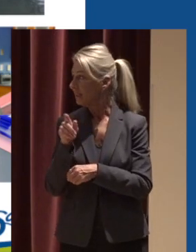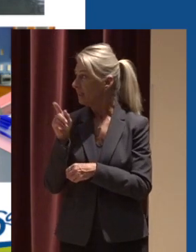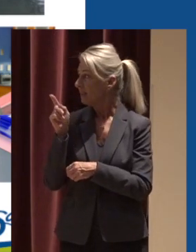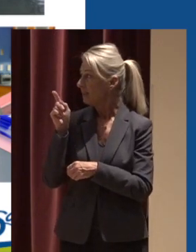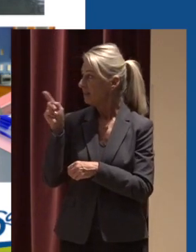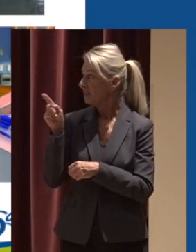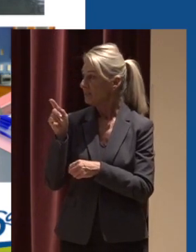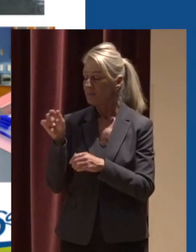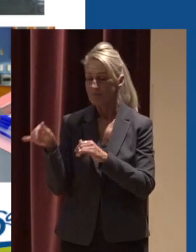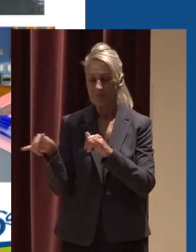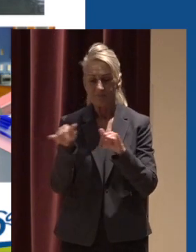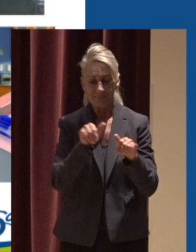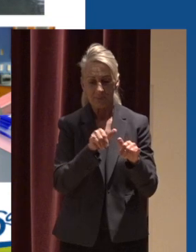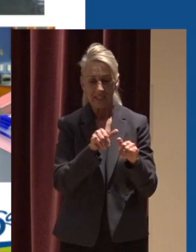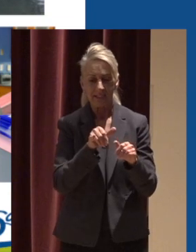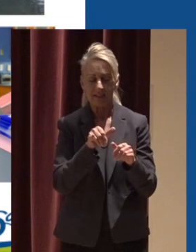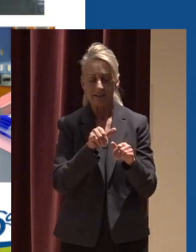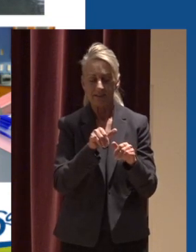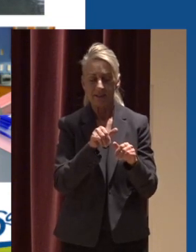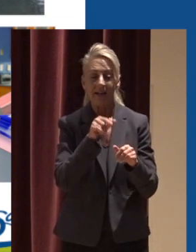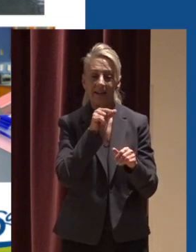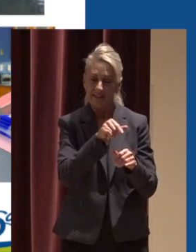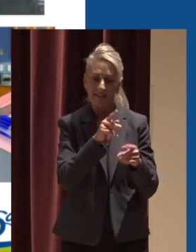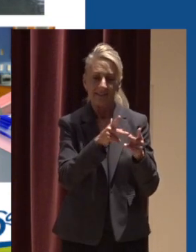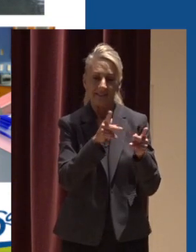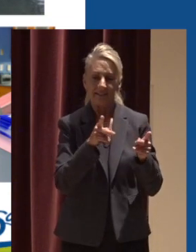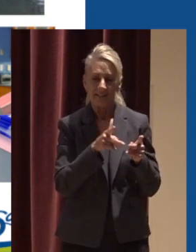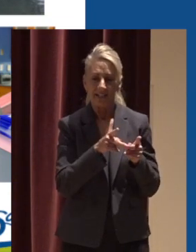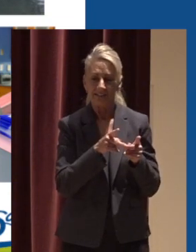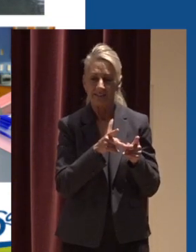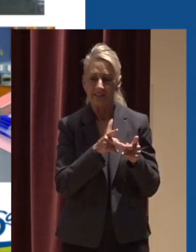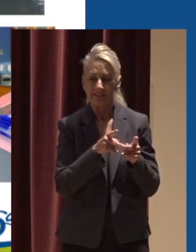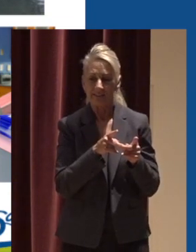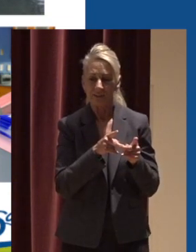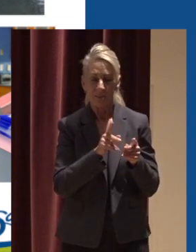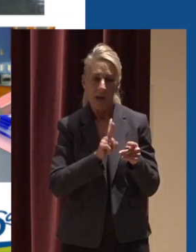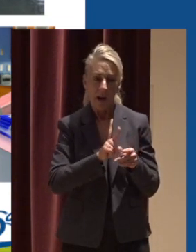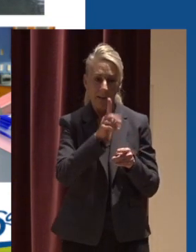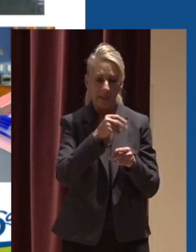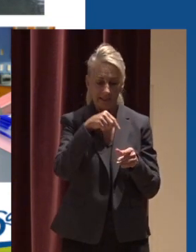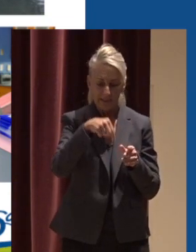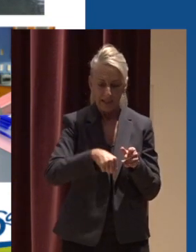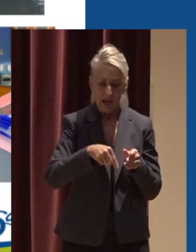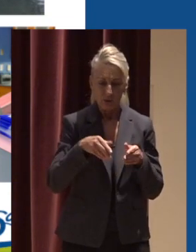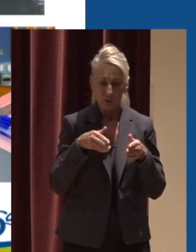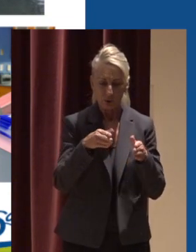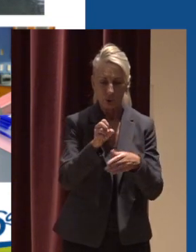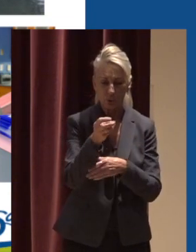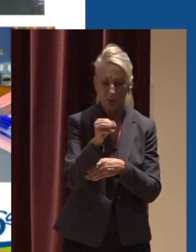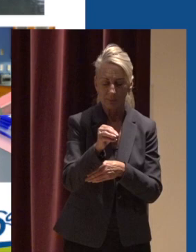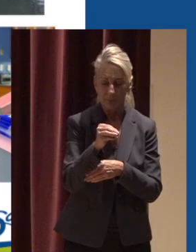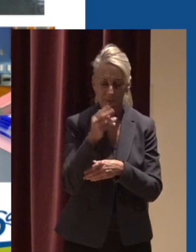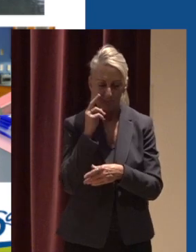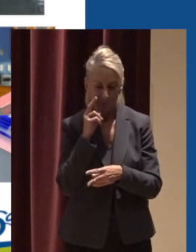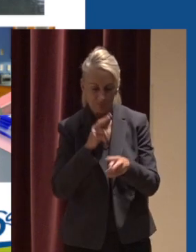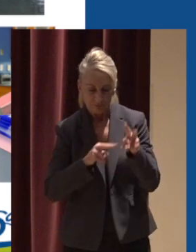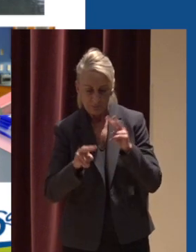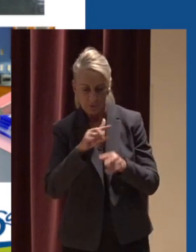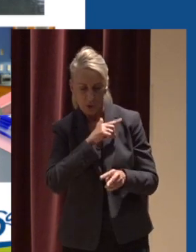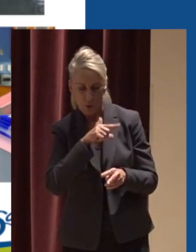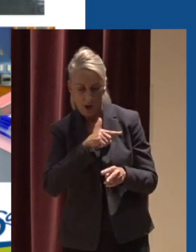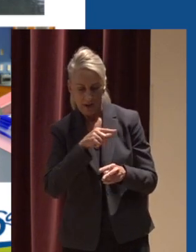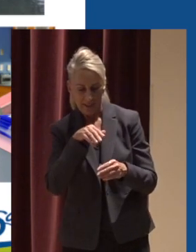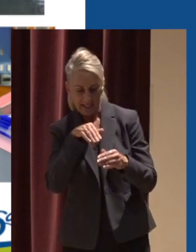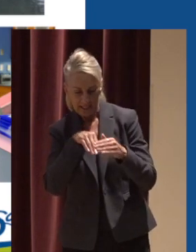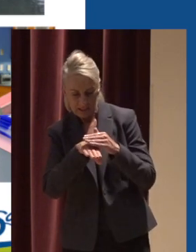continuous in-stream monitoring stations or these sites are chosen to be upstream downstream and so we can see the quality as it enters and exits the